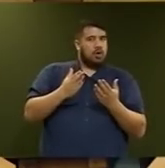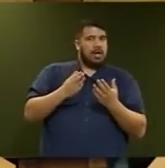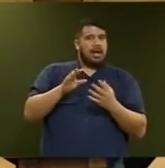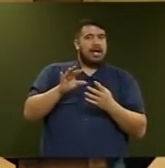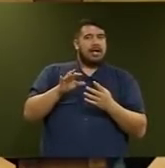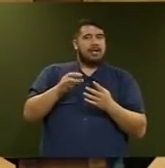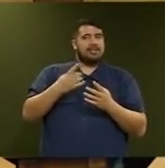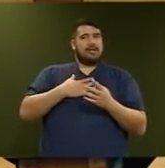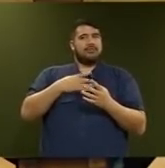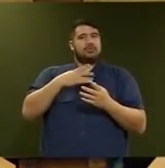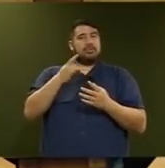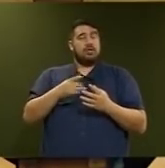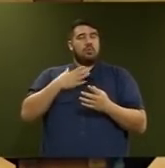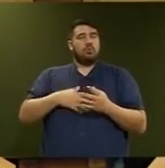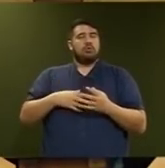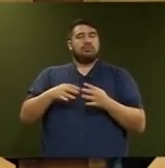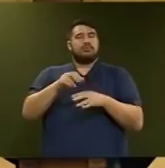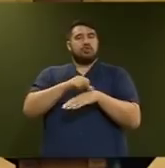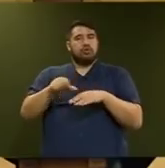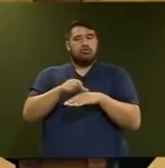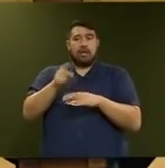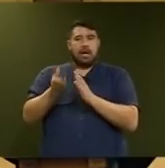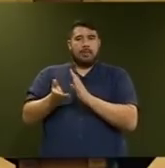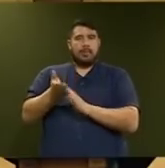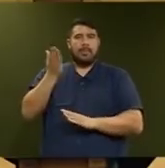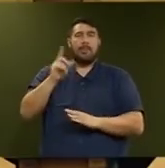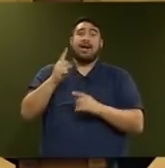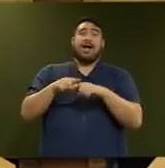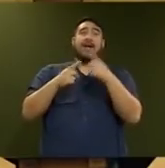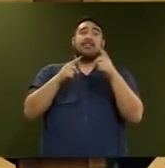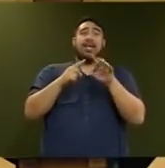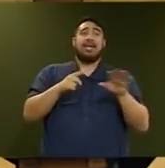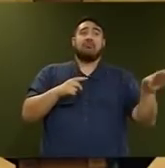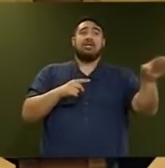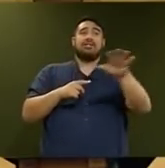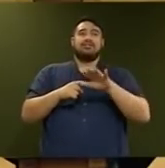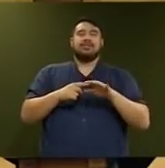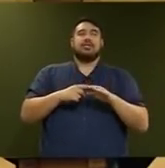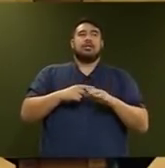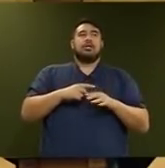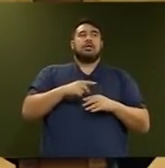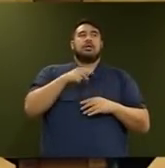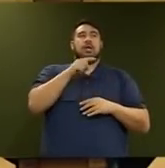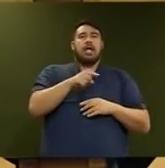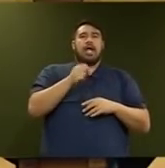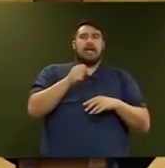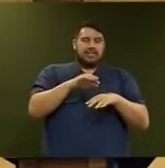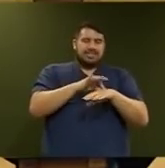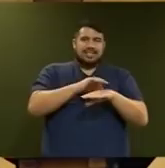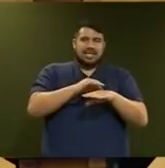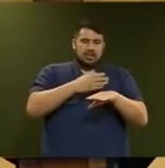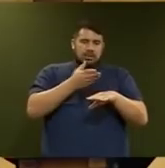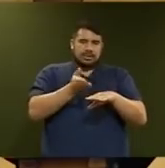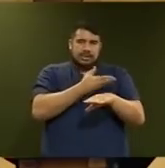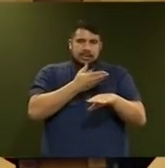centres like Northland, Auckland, Counties, Manukau, Veaplenty and Waikato, if Avastin injections and skin lesion removals were taken